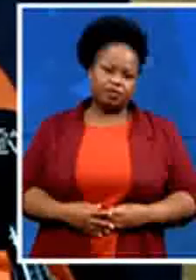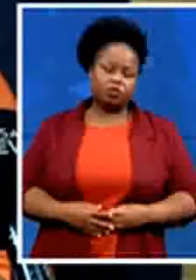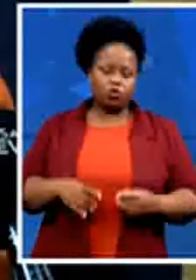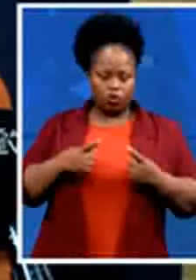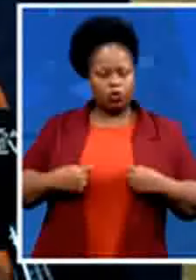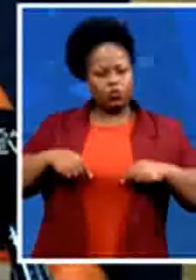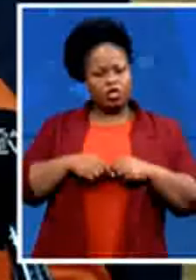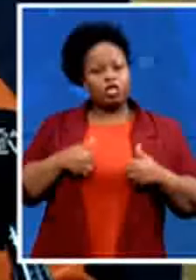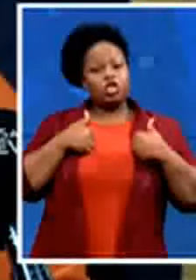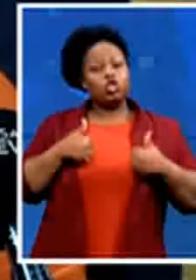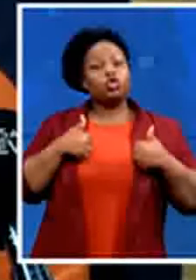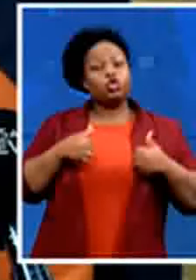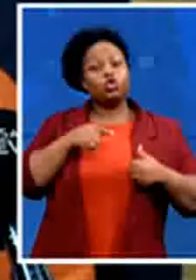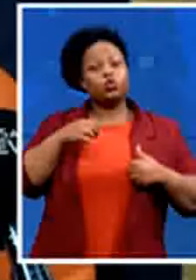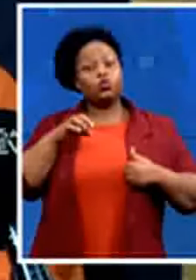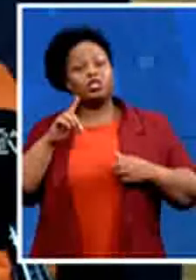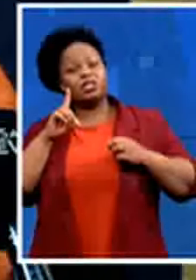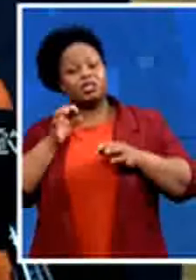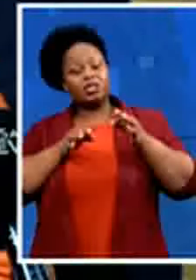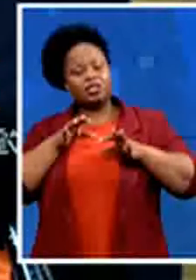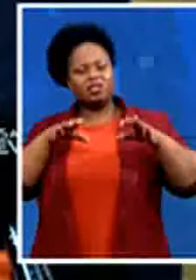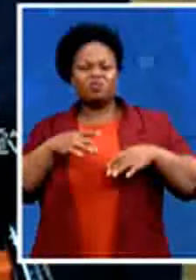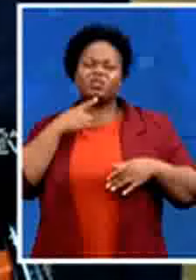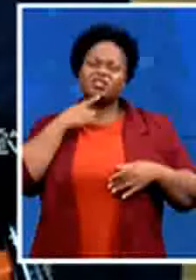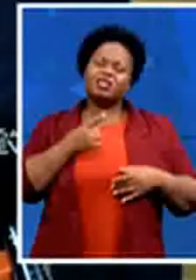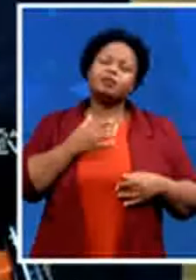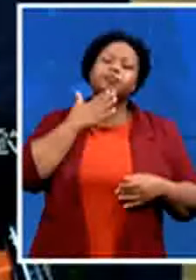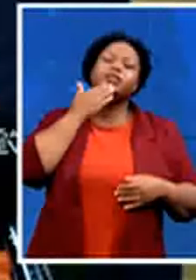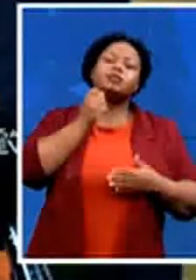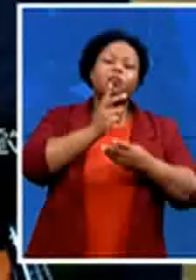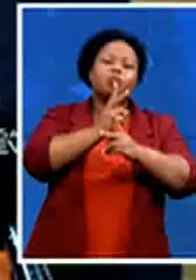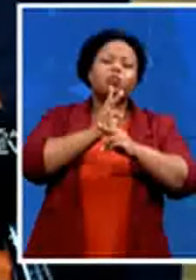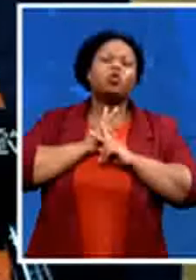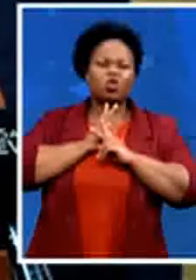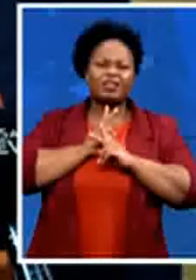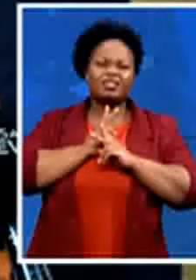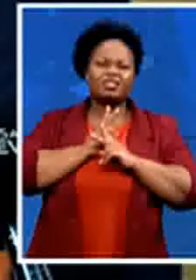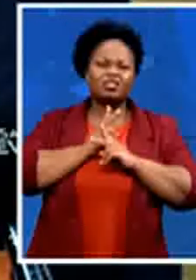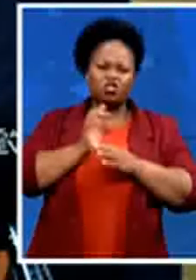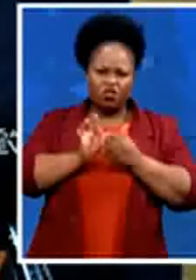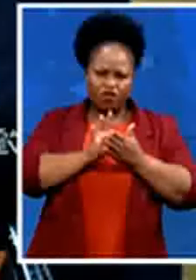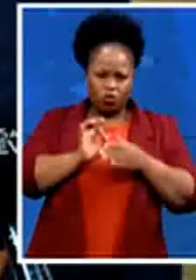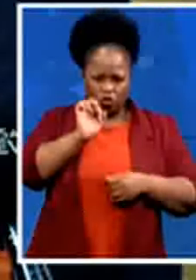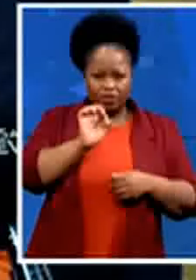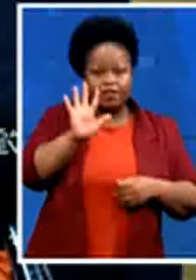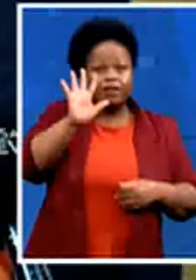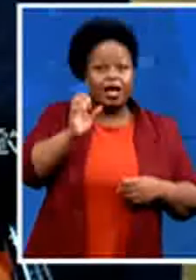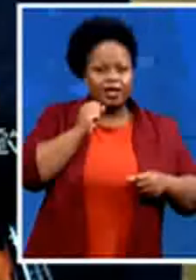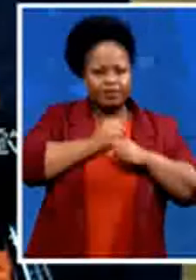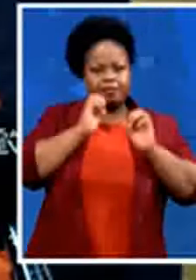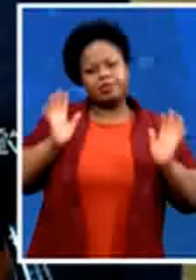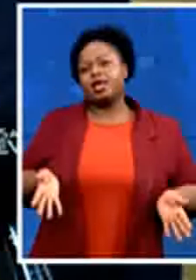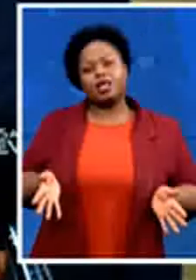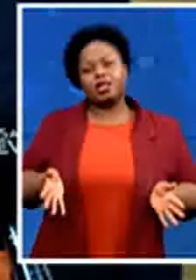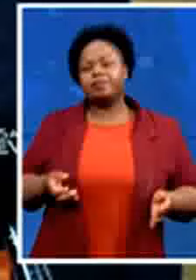just lend us your vote for five years yes and if we don't do as we have promised to